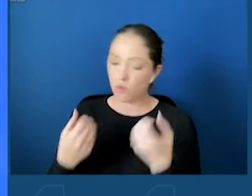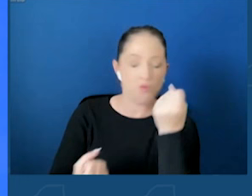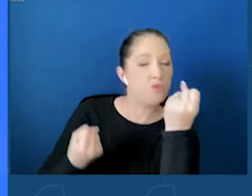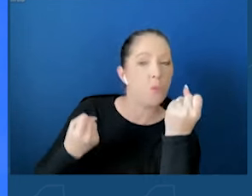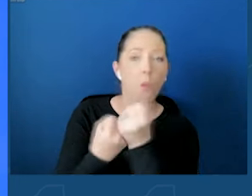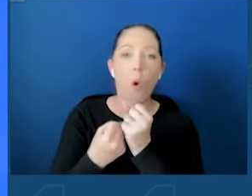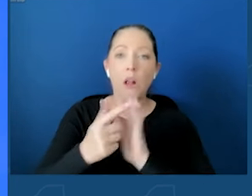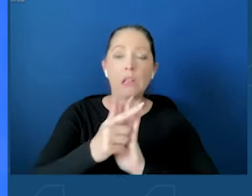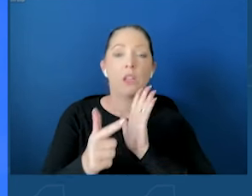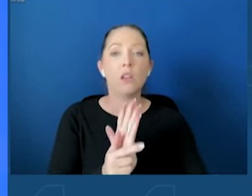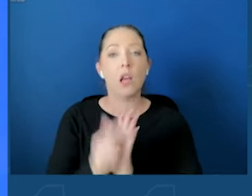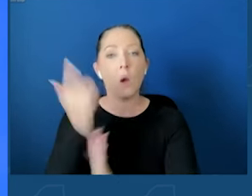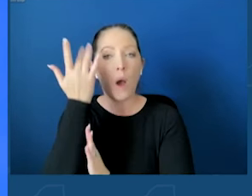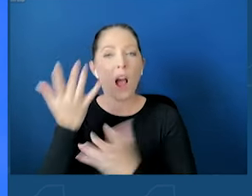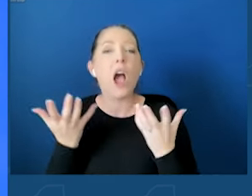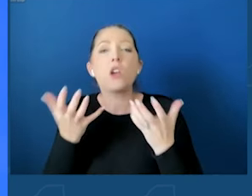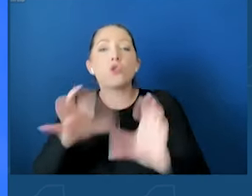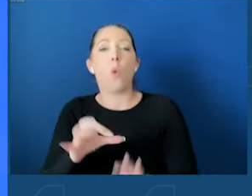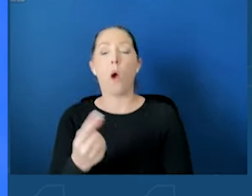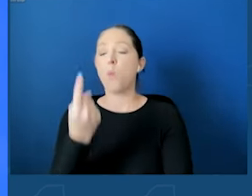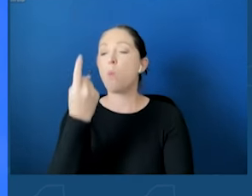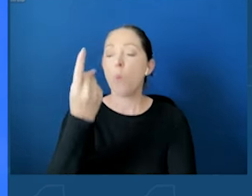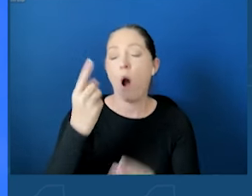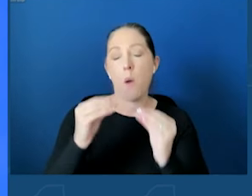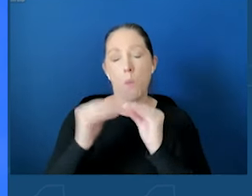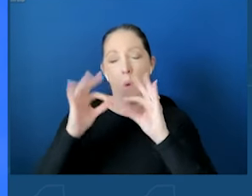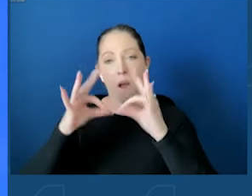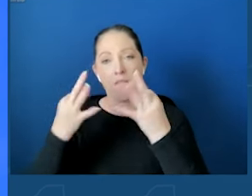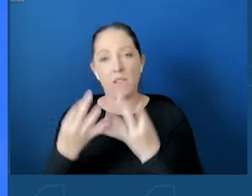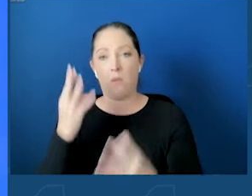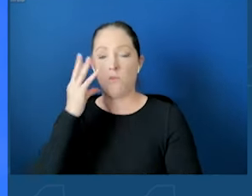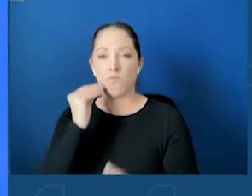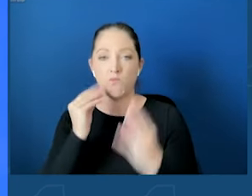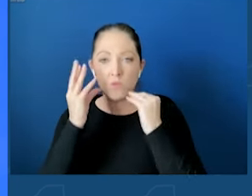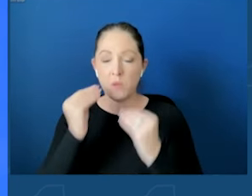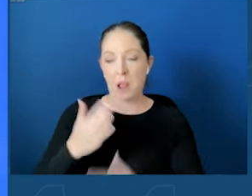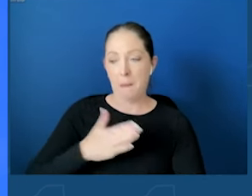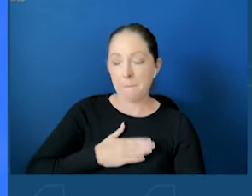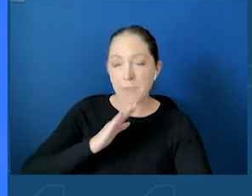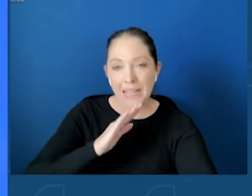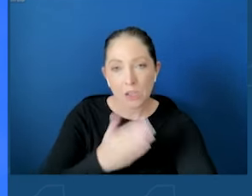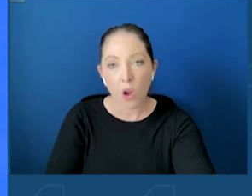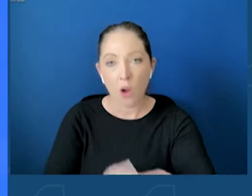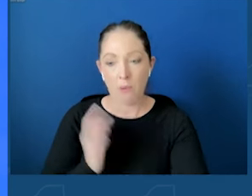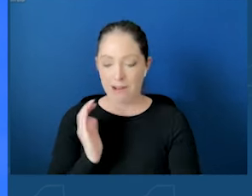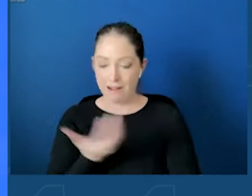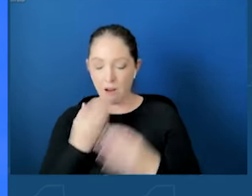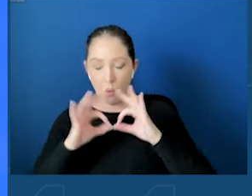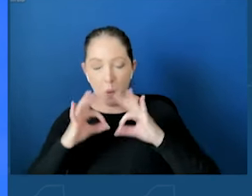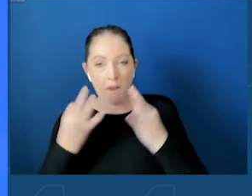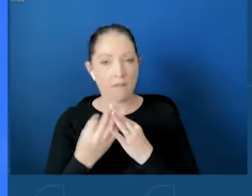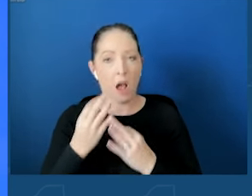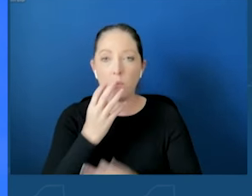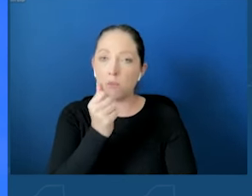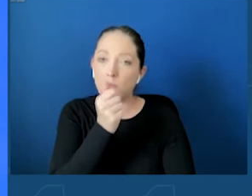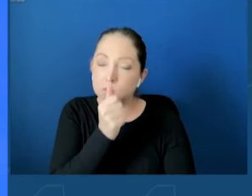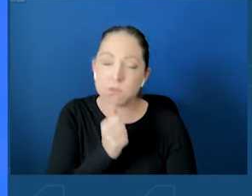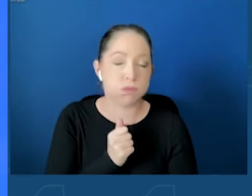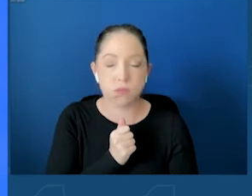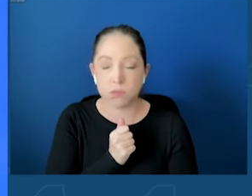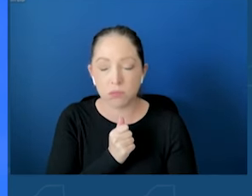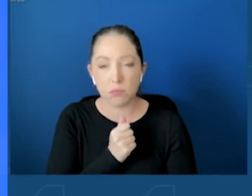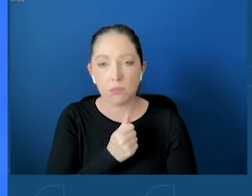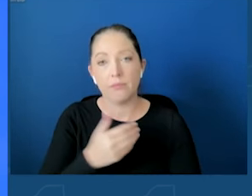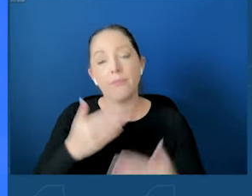I don't want even one more family to experience what my daughter and our family had gone through. Thank